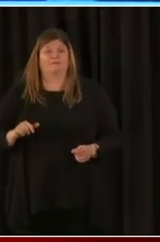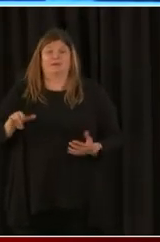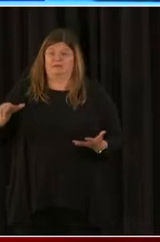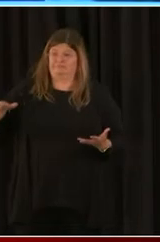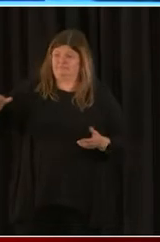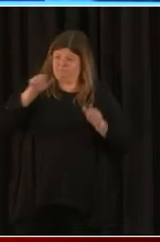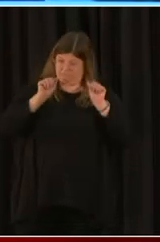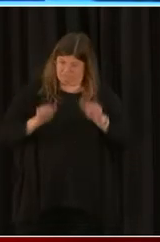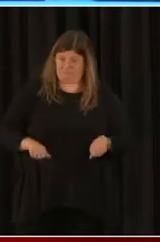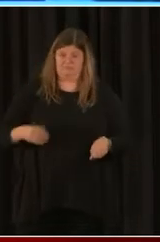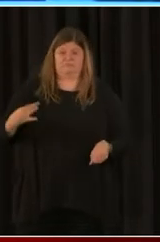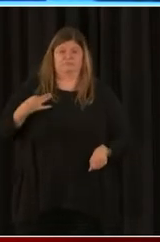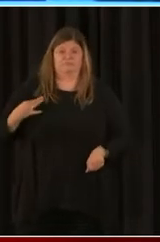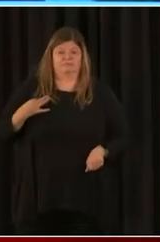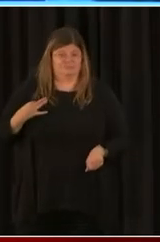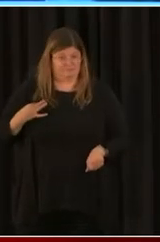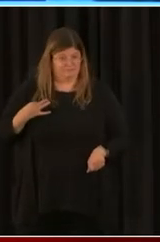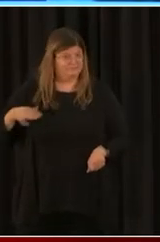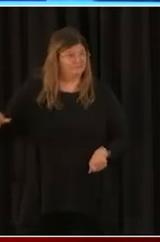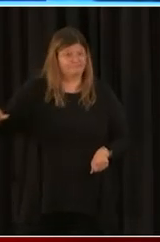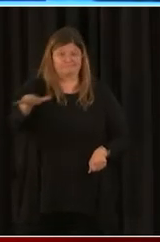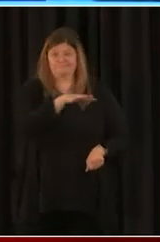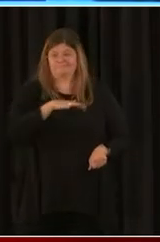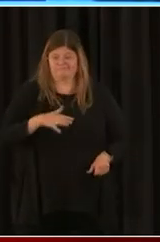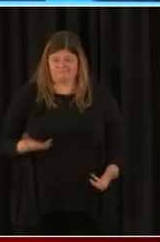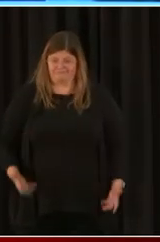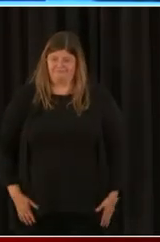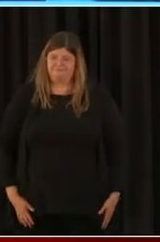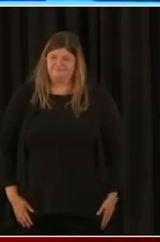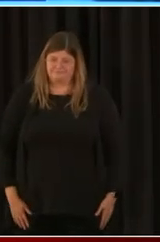available. I believe we can make that available to DEMPED as well.